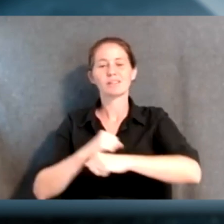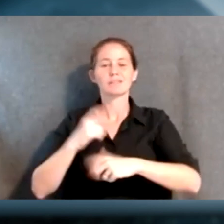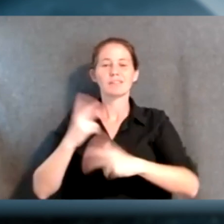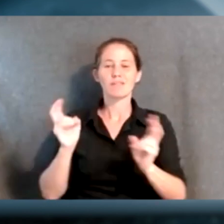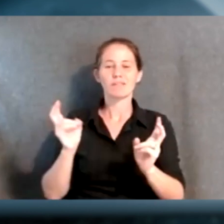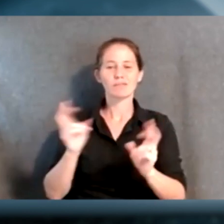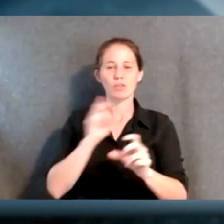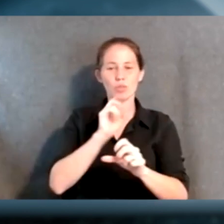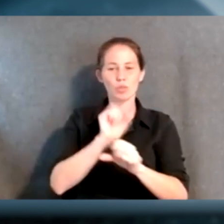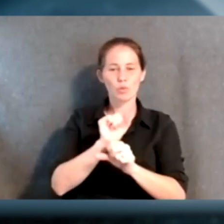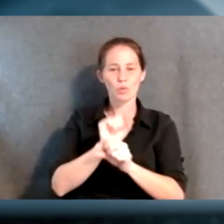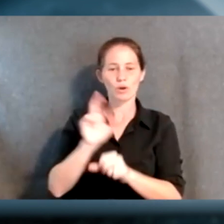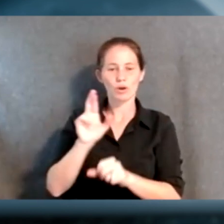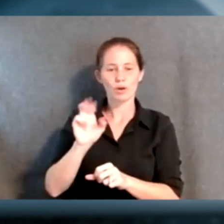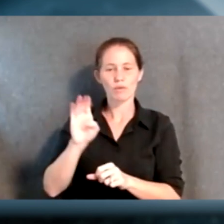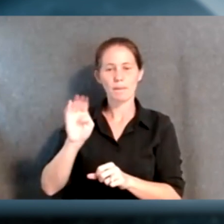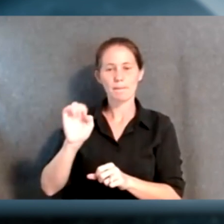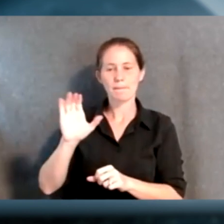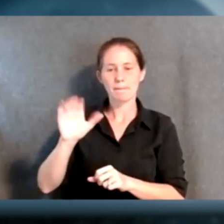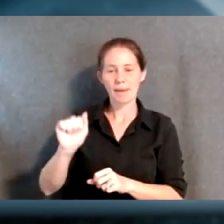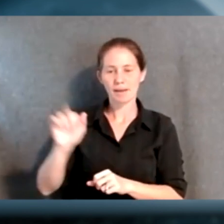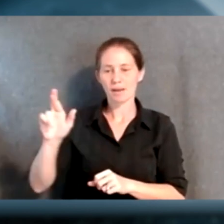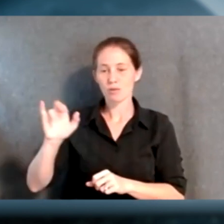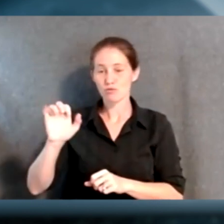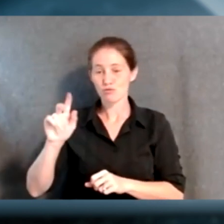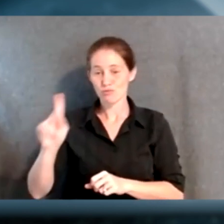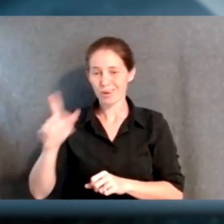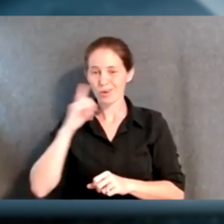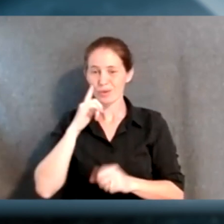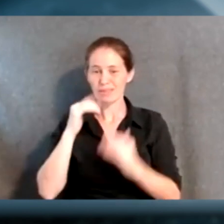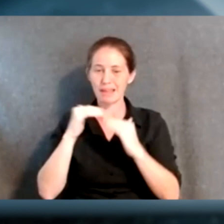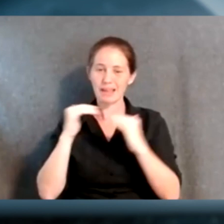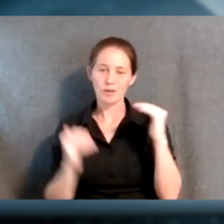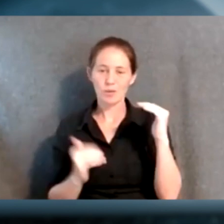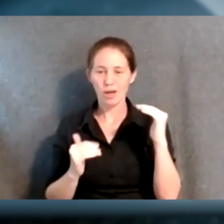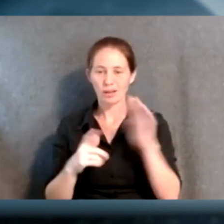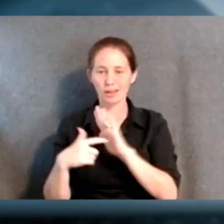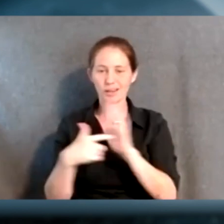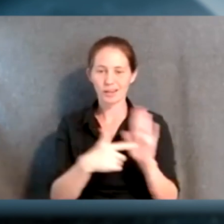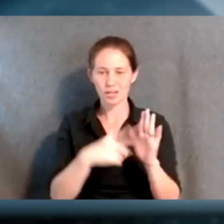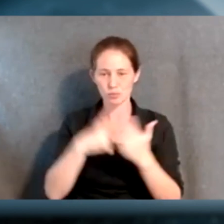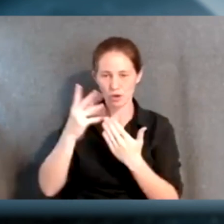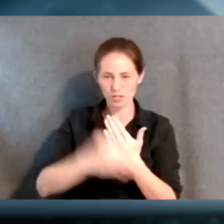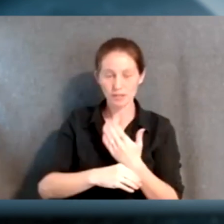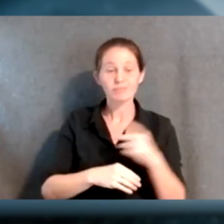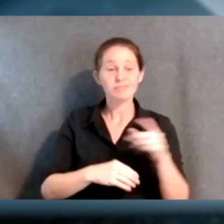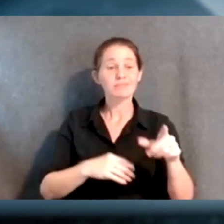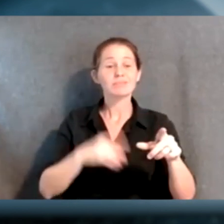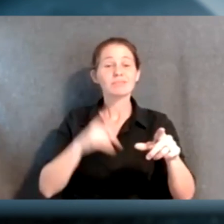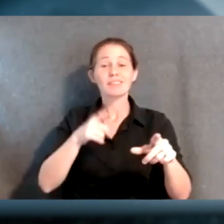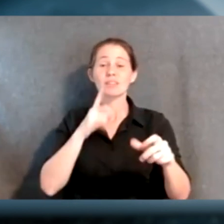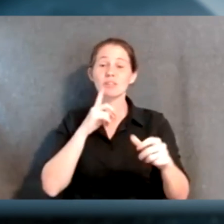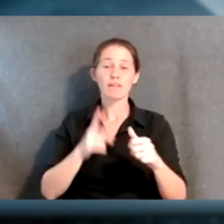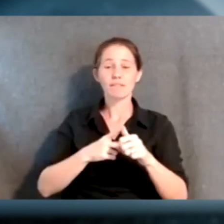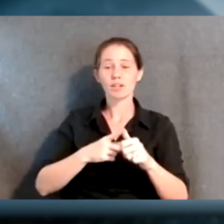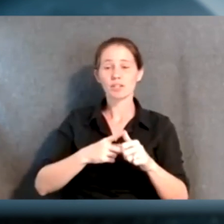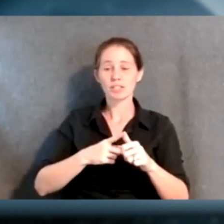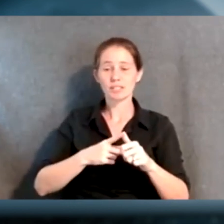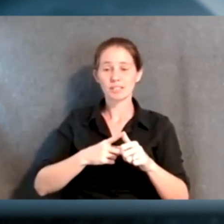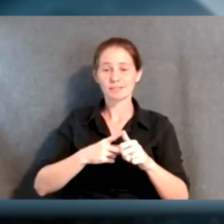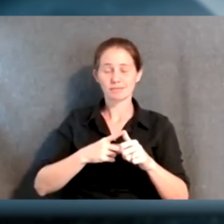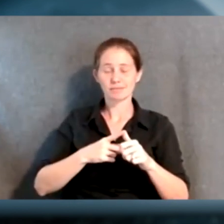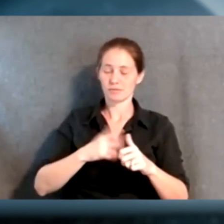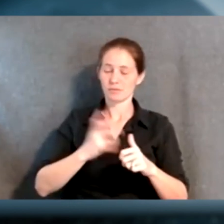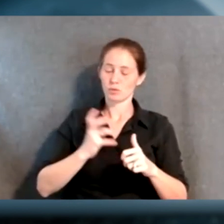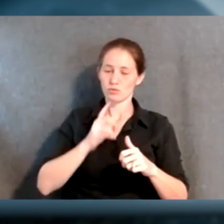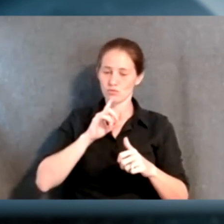that Rebecca and Rick led with the Equality Indicators Project. So this was kind of our first foray into really,